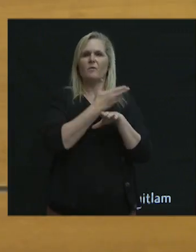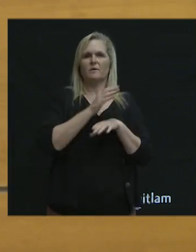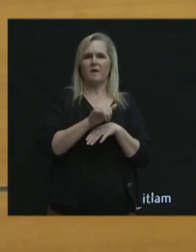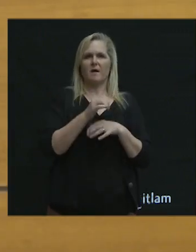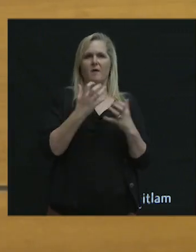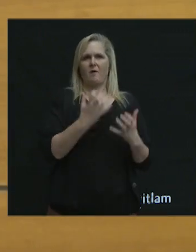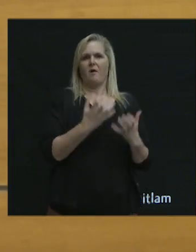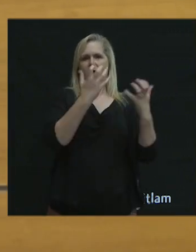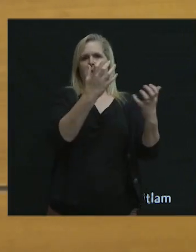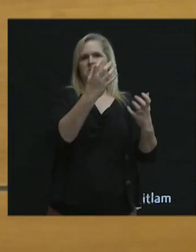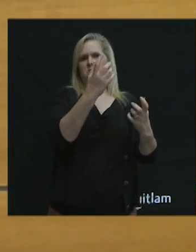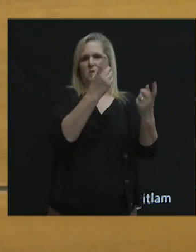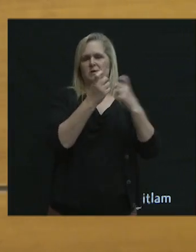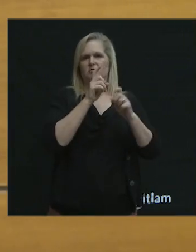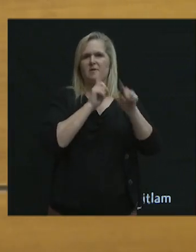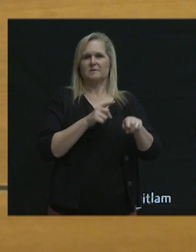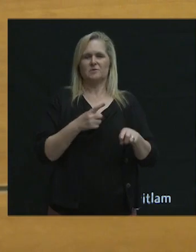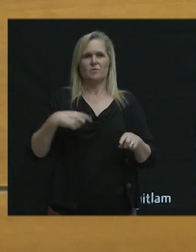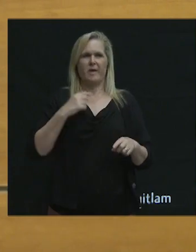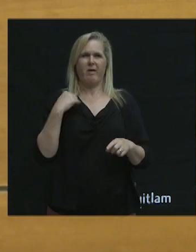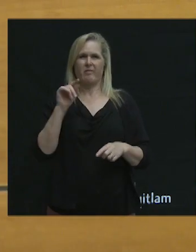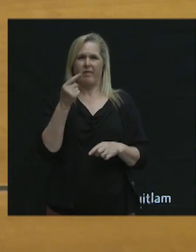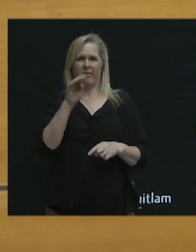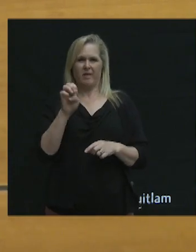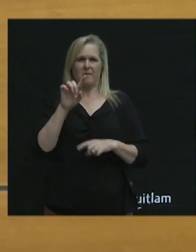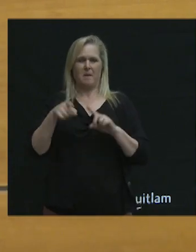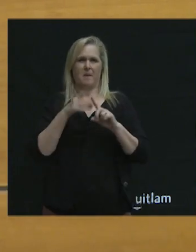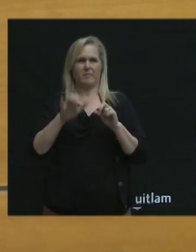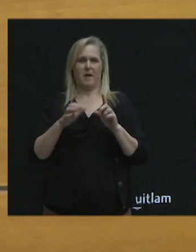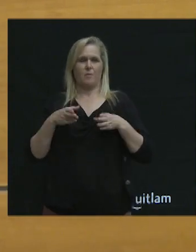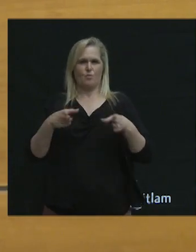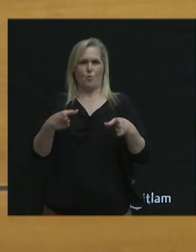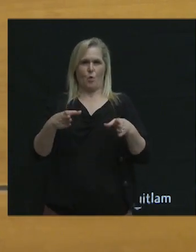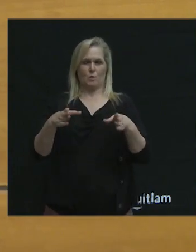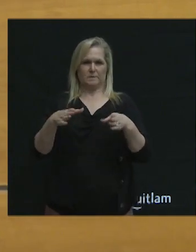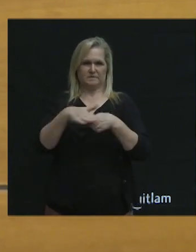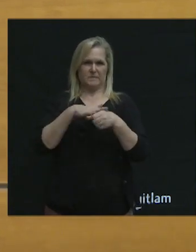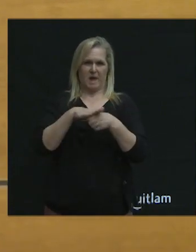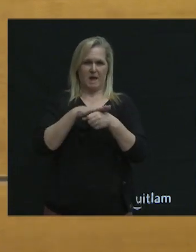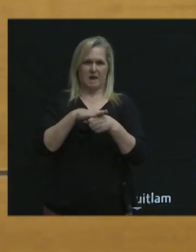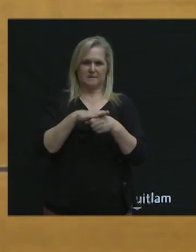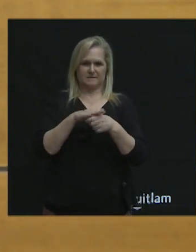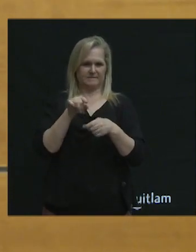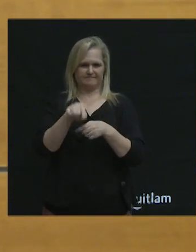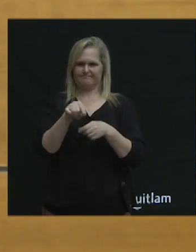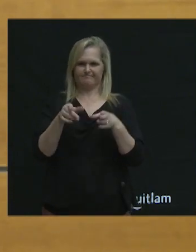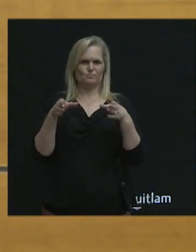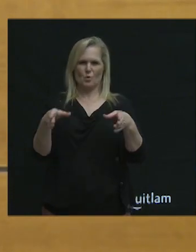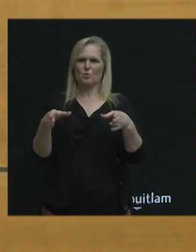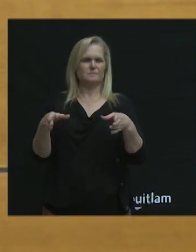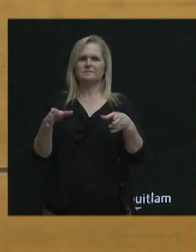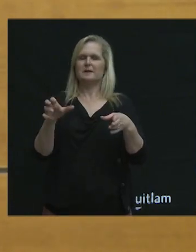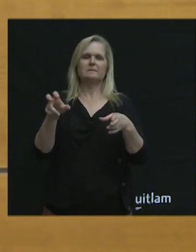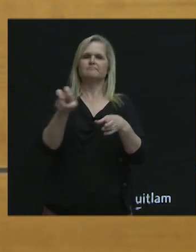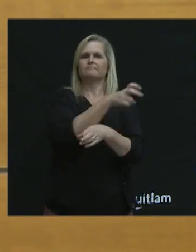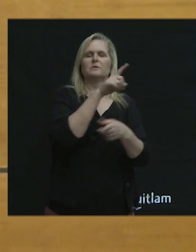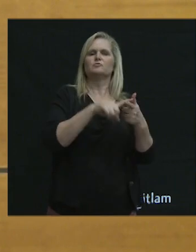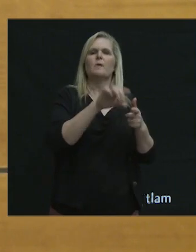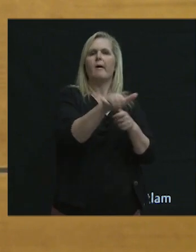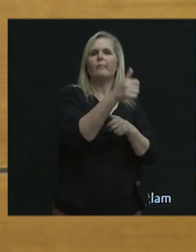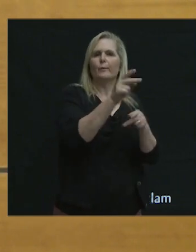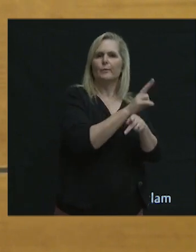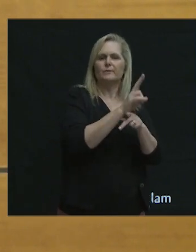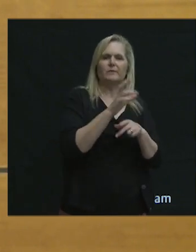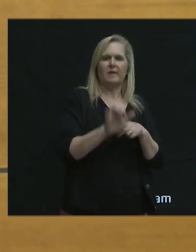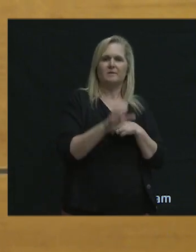a bit of a theme on some road space, you know, reallocation, as being how we would start seeing, I guess, the future of Coquitlam in terms